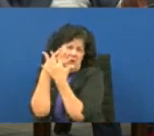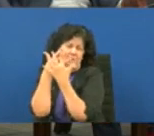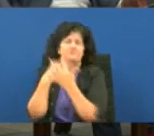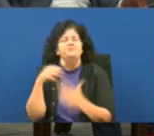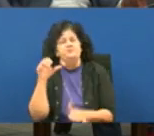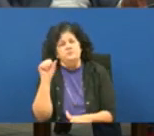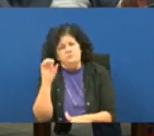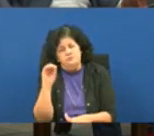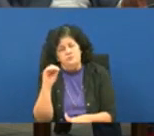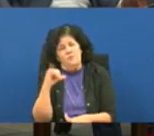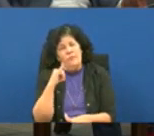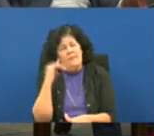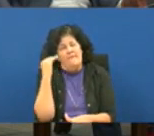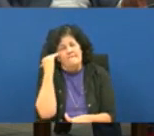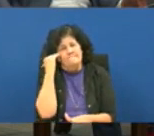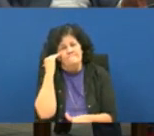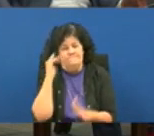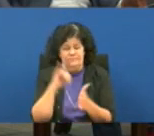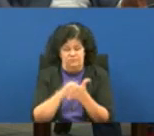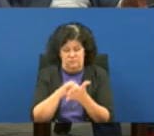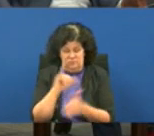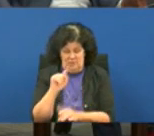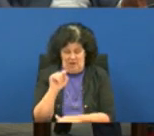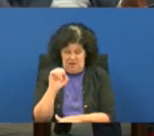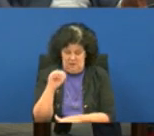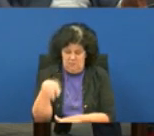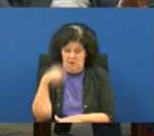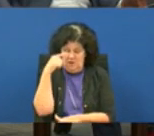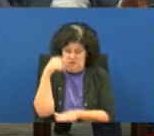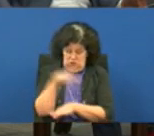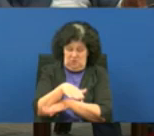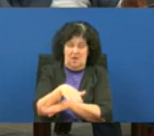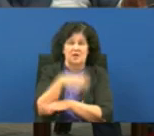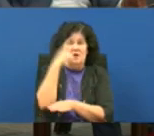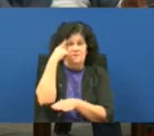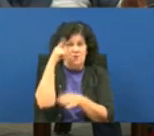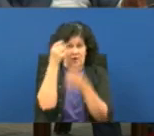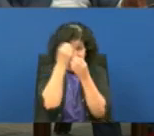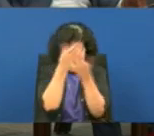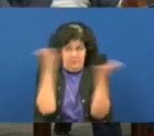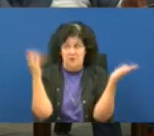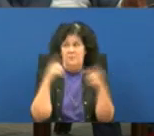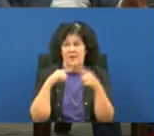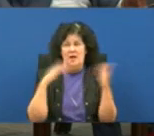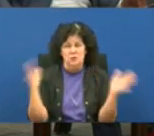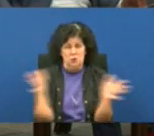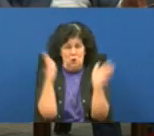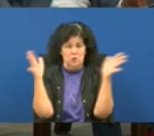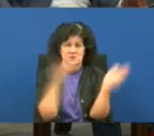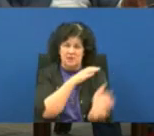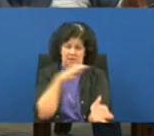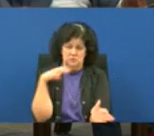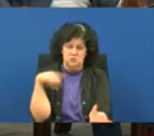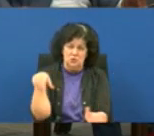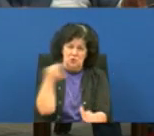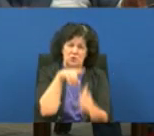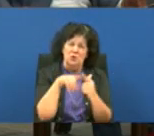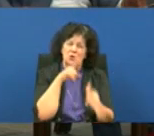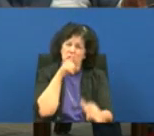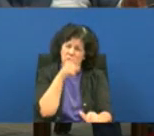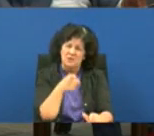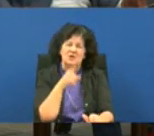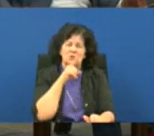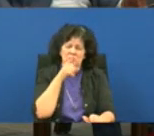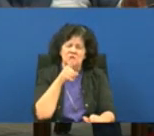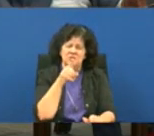so um i know that this item is just for information only this evening but i'm encouraging this council to really really let's